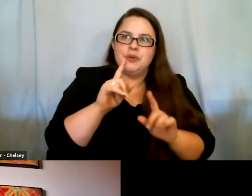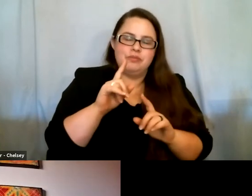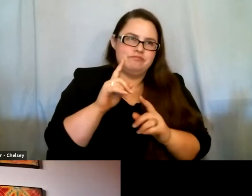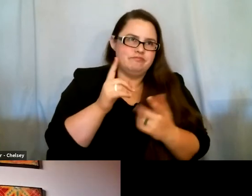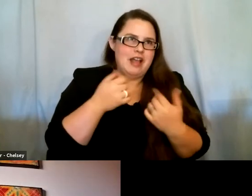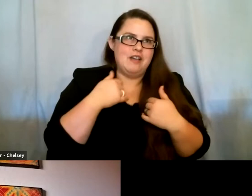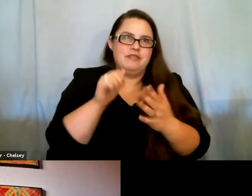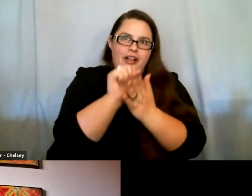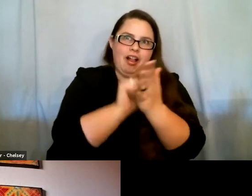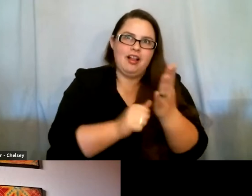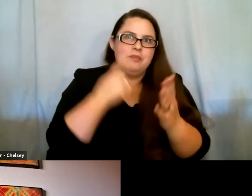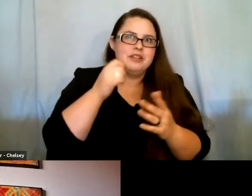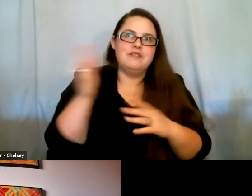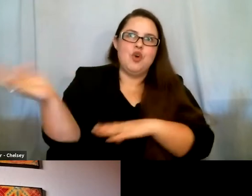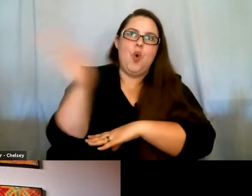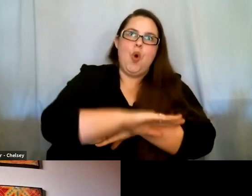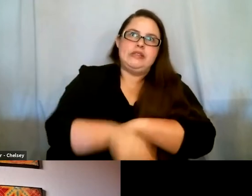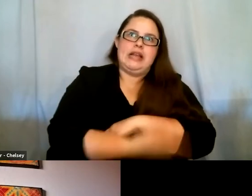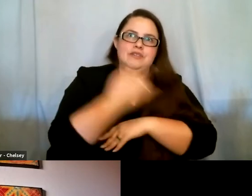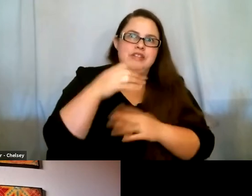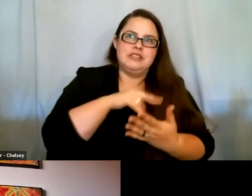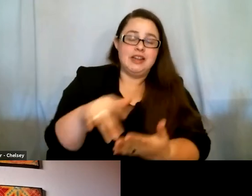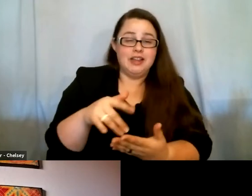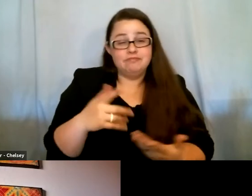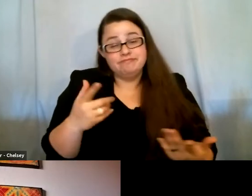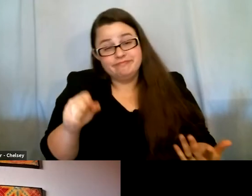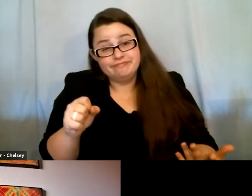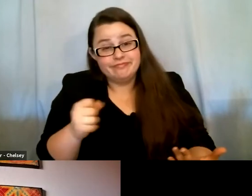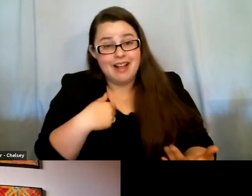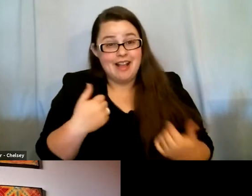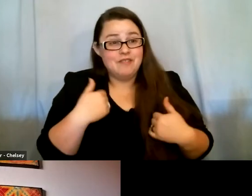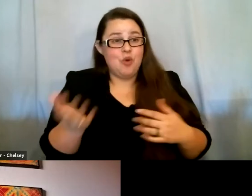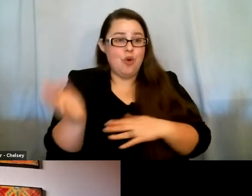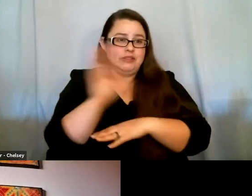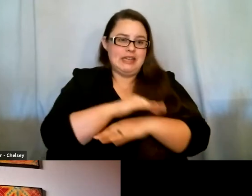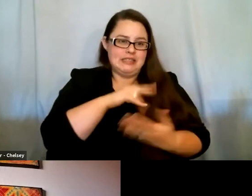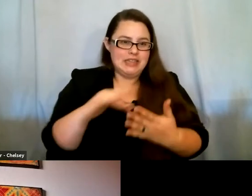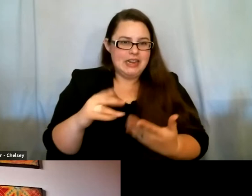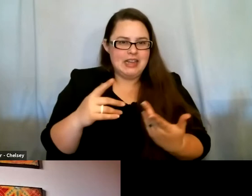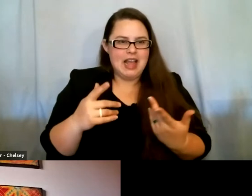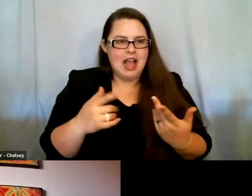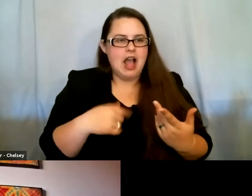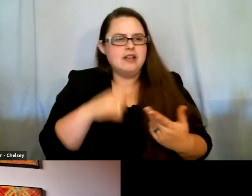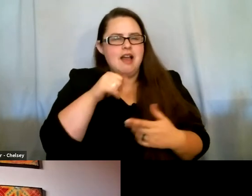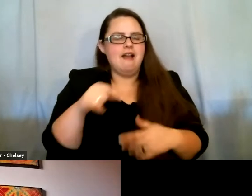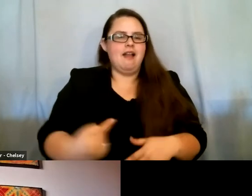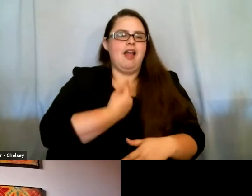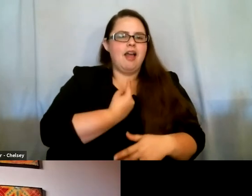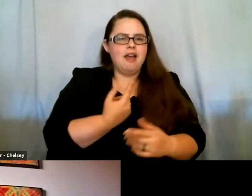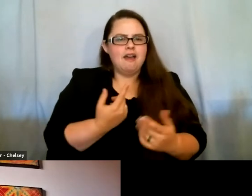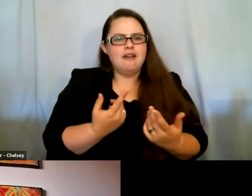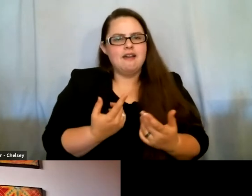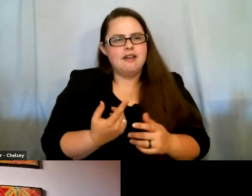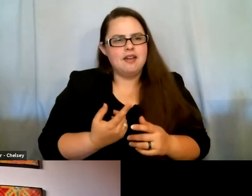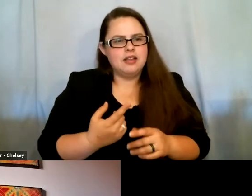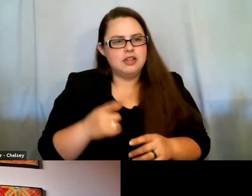well, guess what? I do. I literally did have all day to study. I wasn't, I wasn't myself all day. I didn't tell her that, but I didn't take that as an offense, you know? And